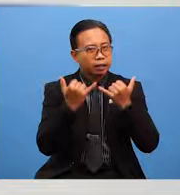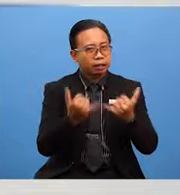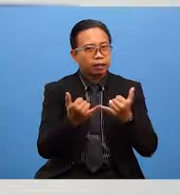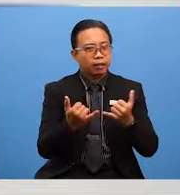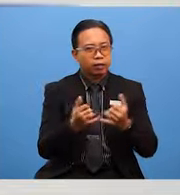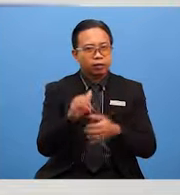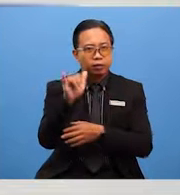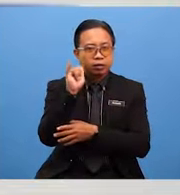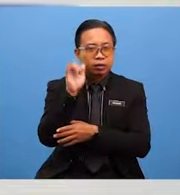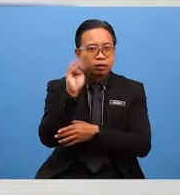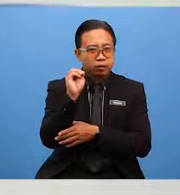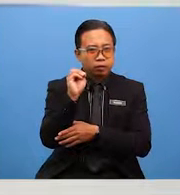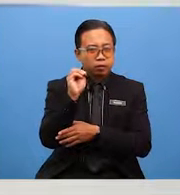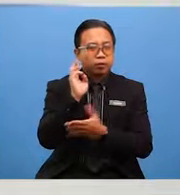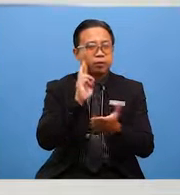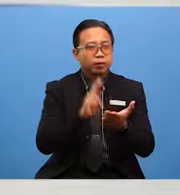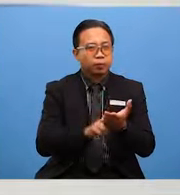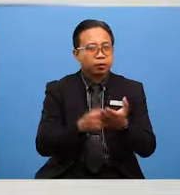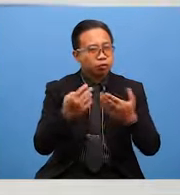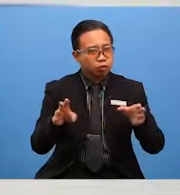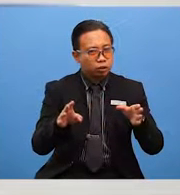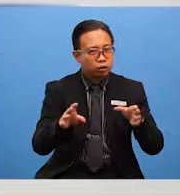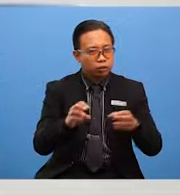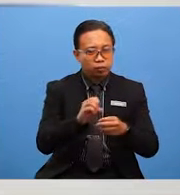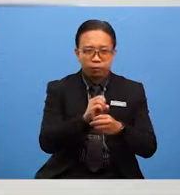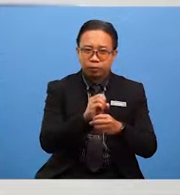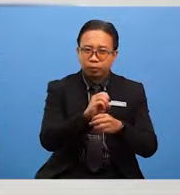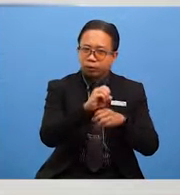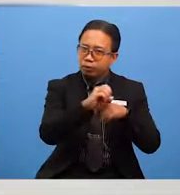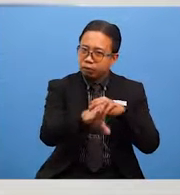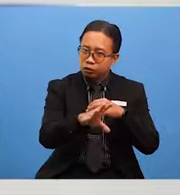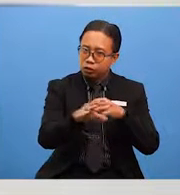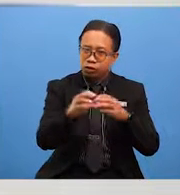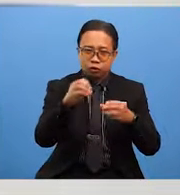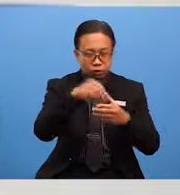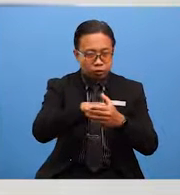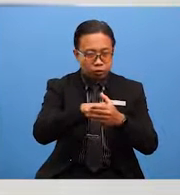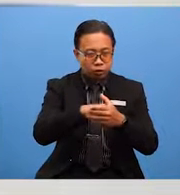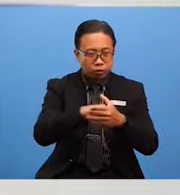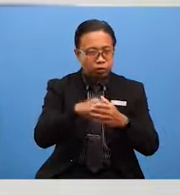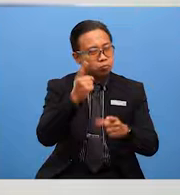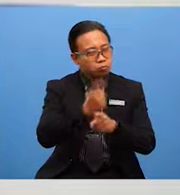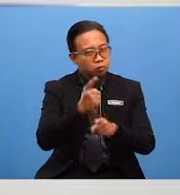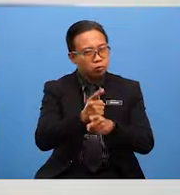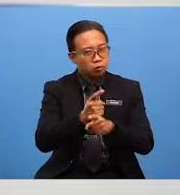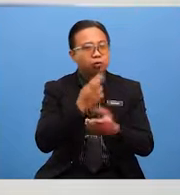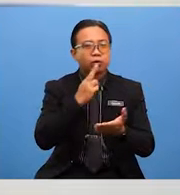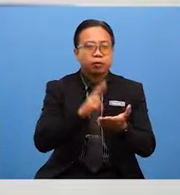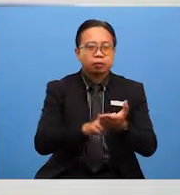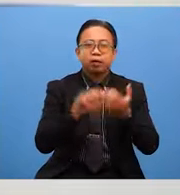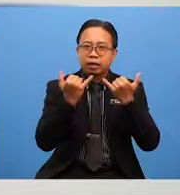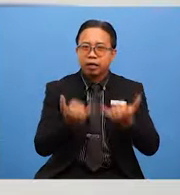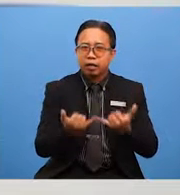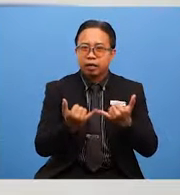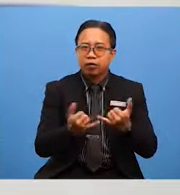Now, Yasmin's report has been published. She has added all the details and corrected her report so